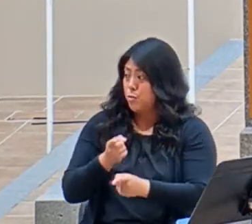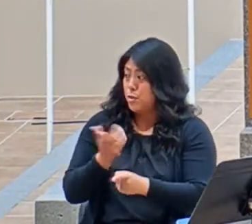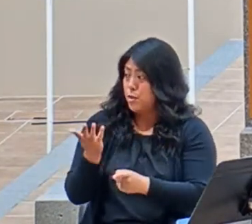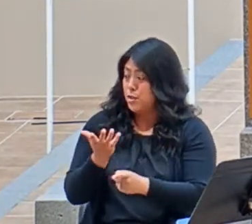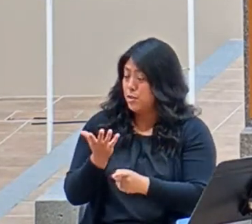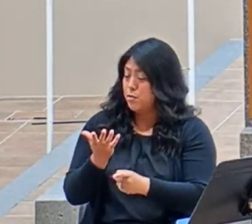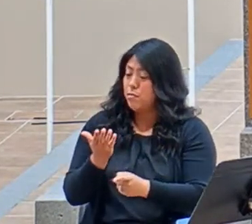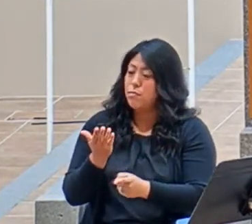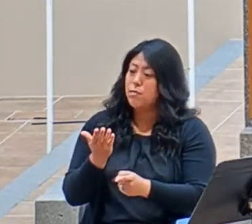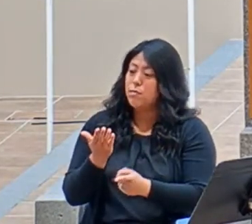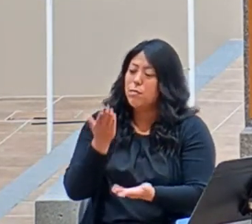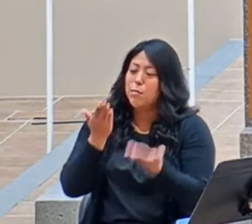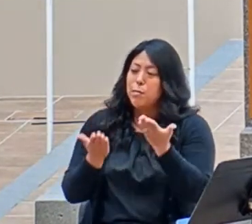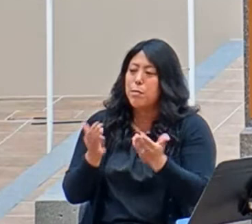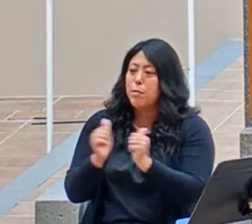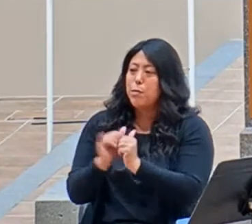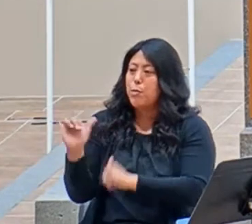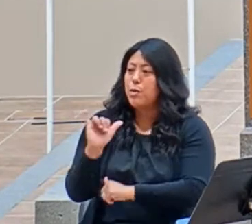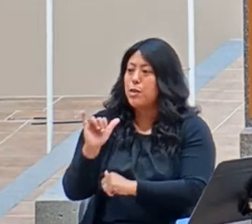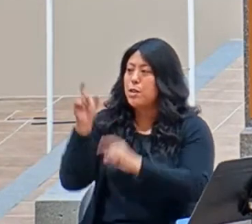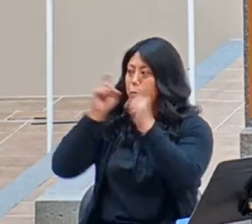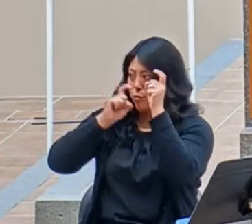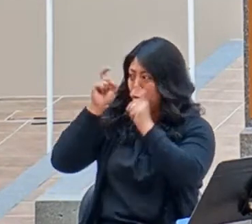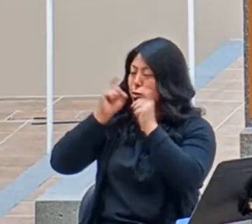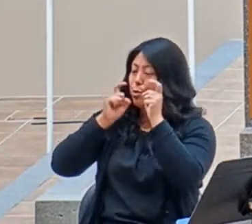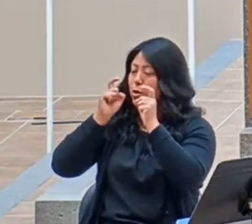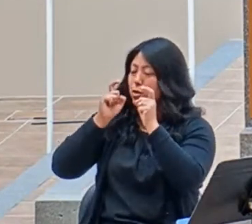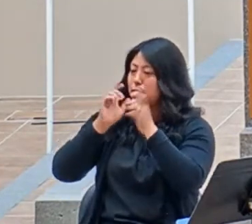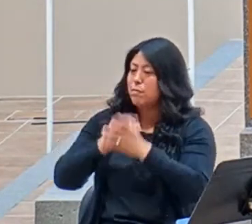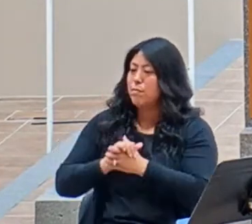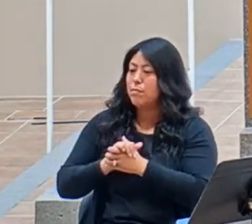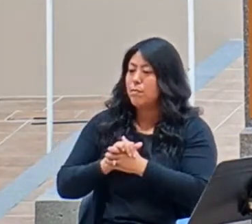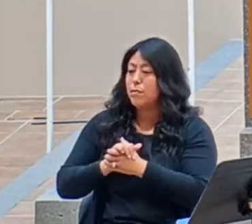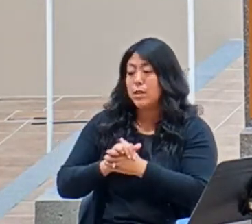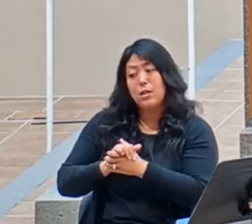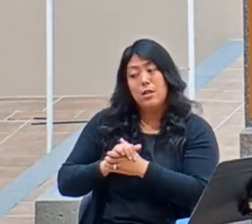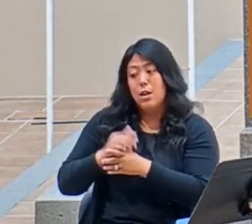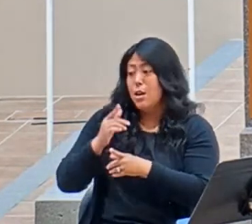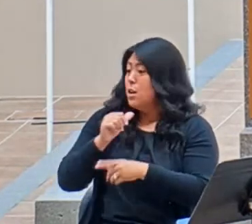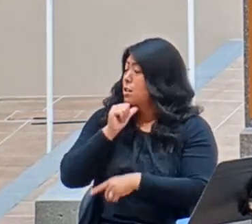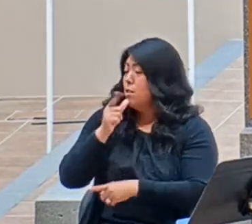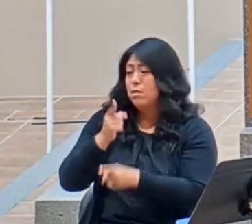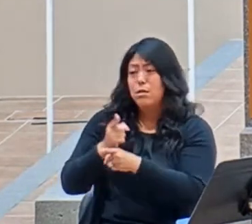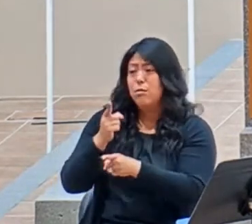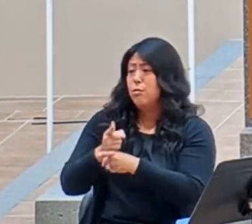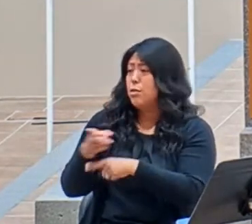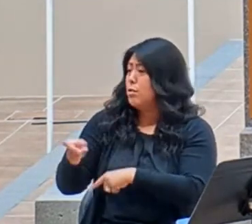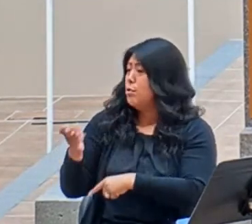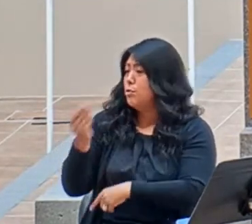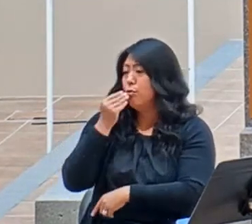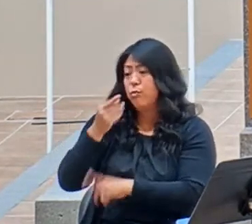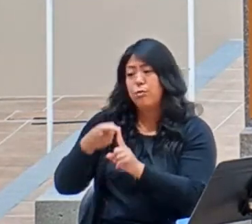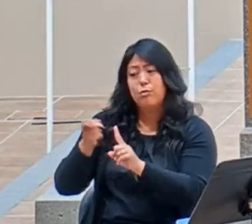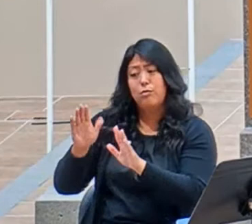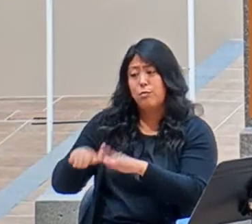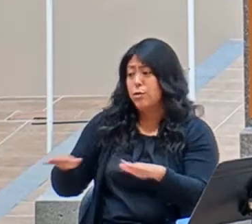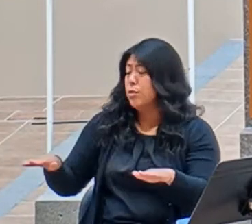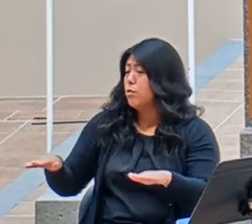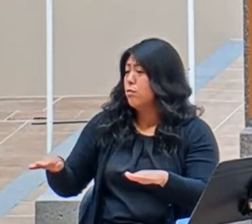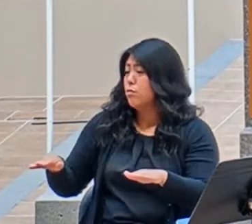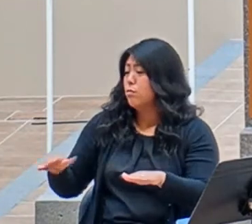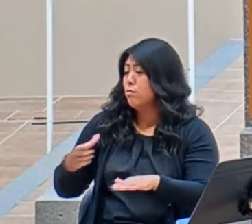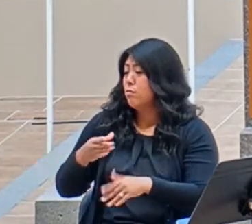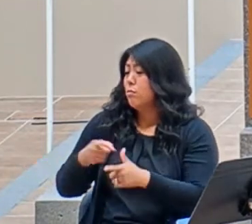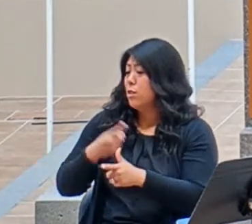perhaps with that same expression, It is not right to take the food of the children and throw it to the